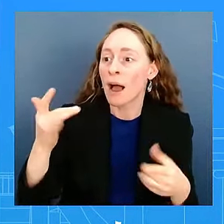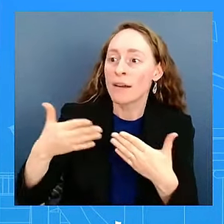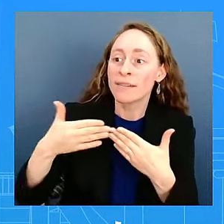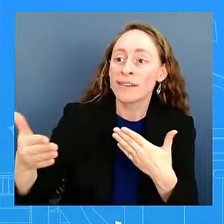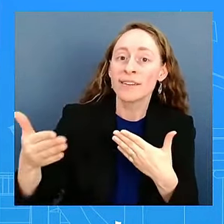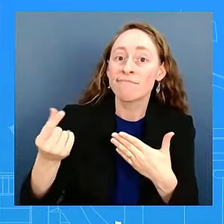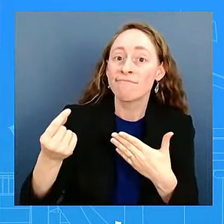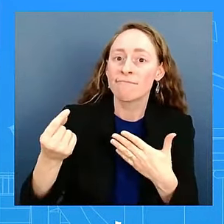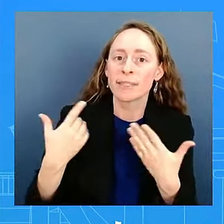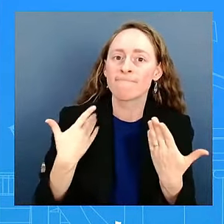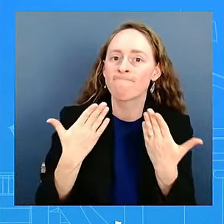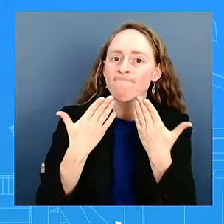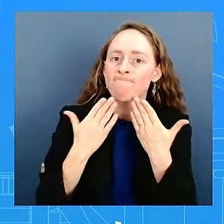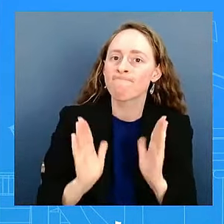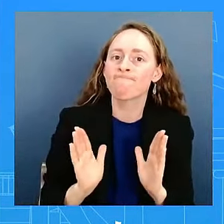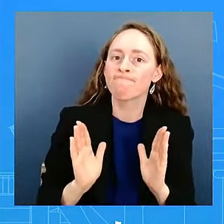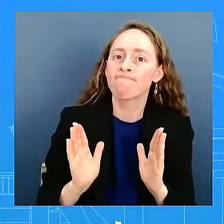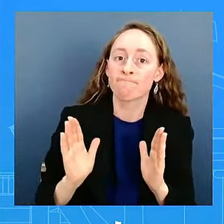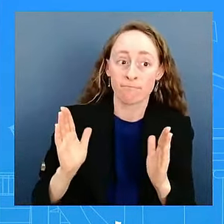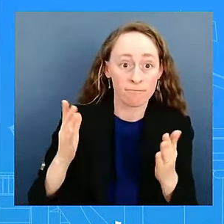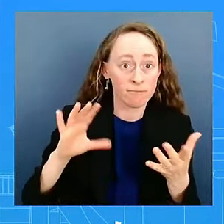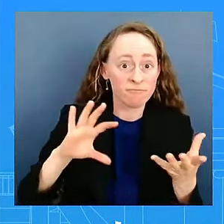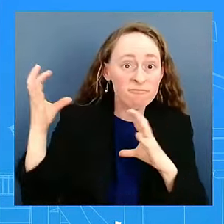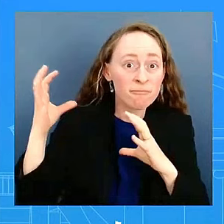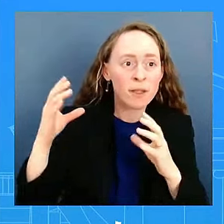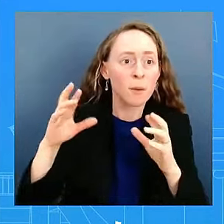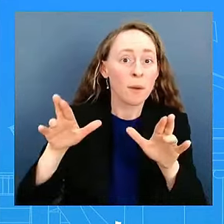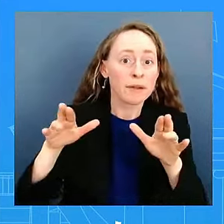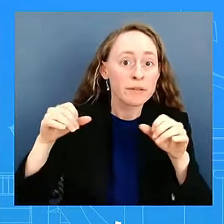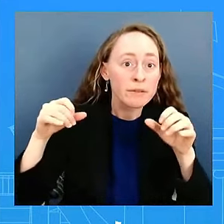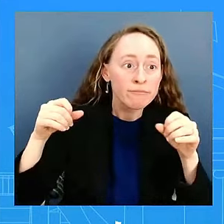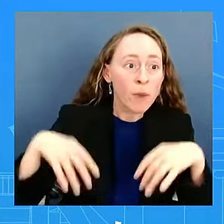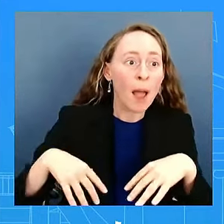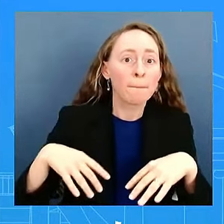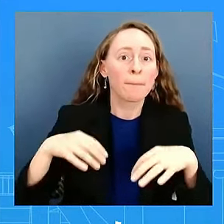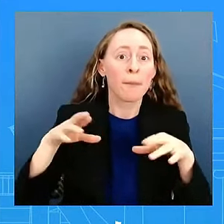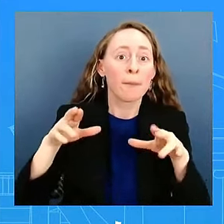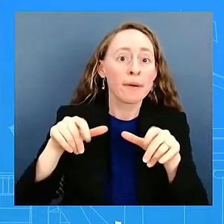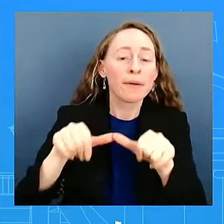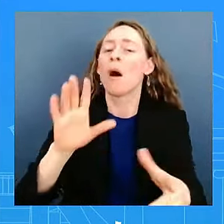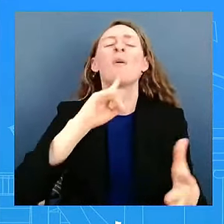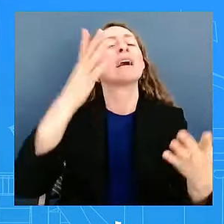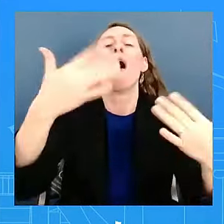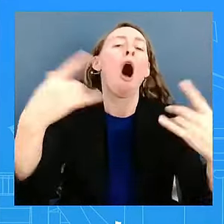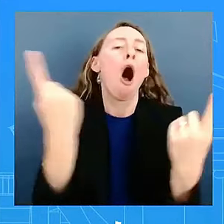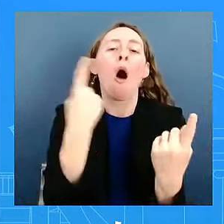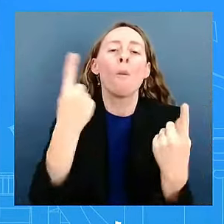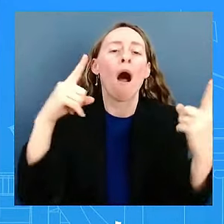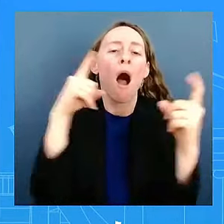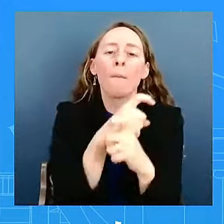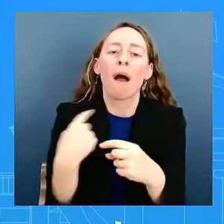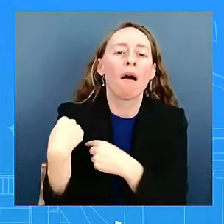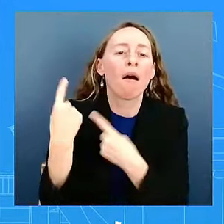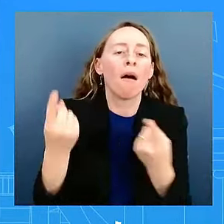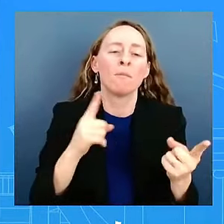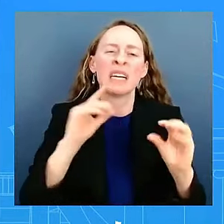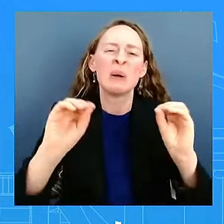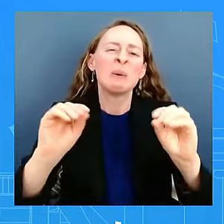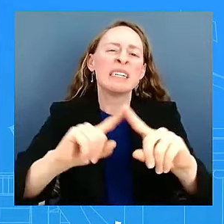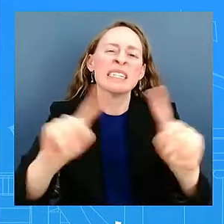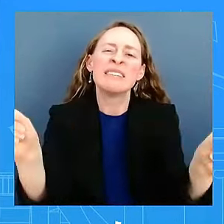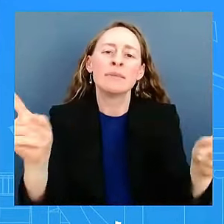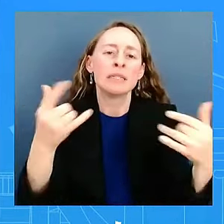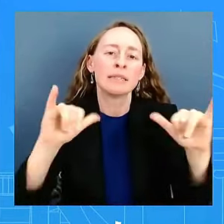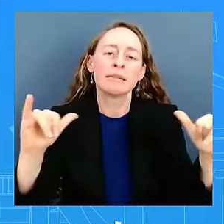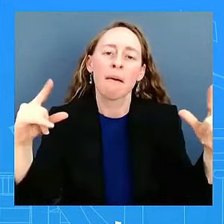complicated. It remains complicated. And reports coming out of the region, as we've seen again over the last 24 to 48